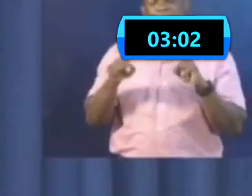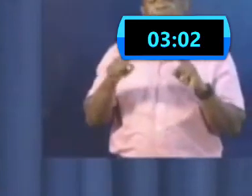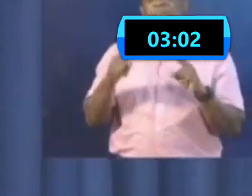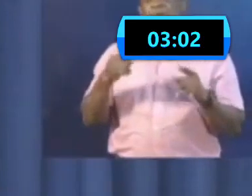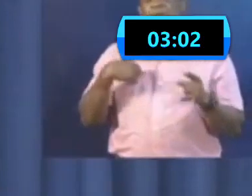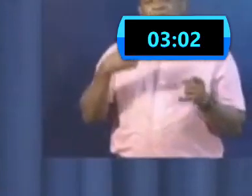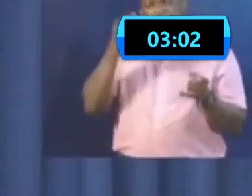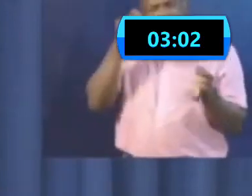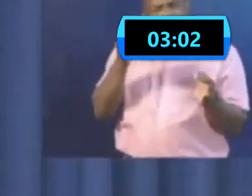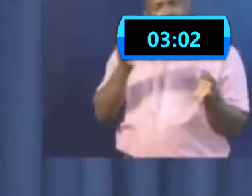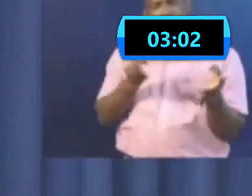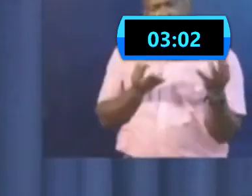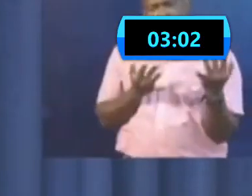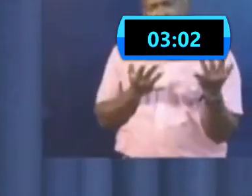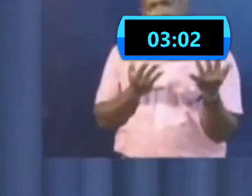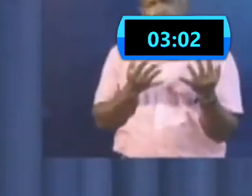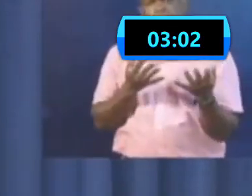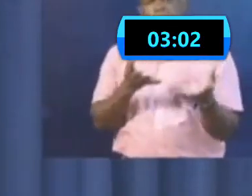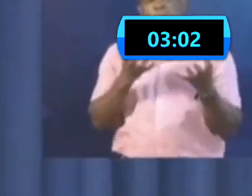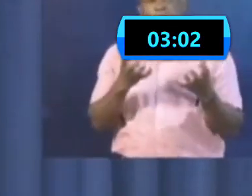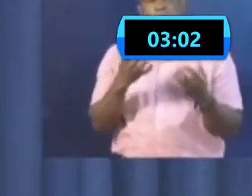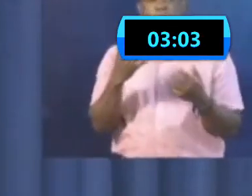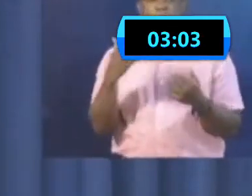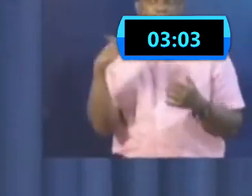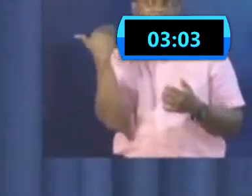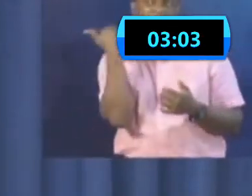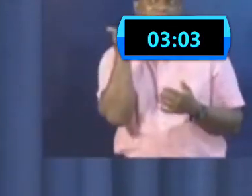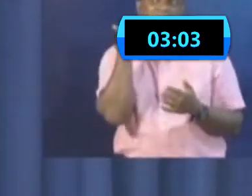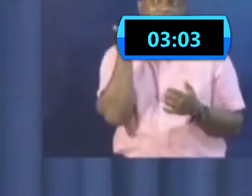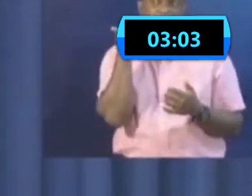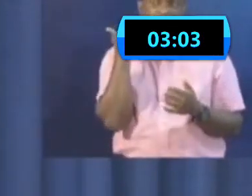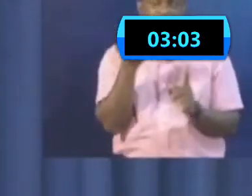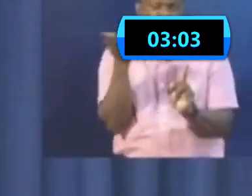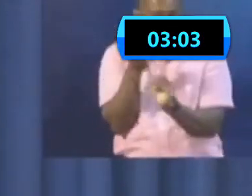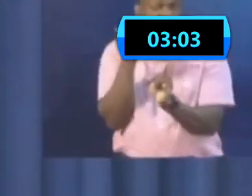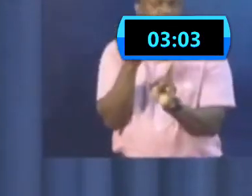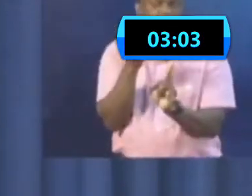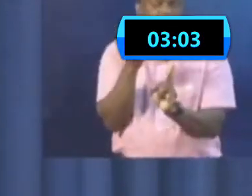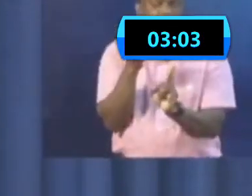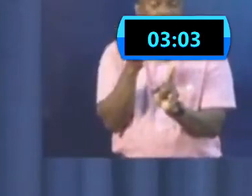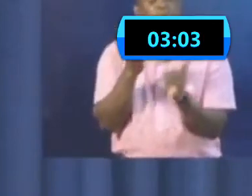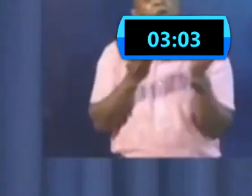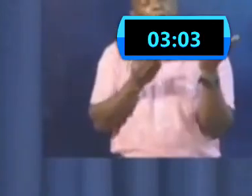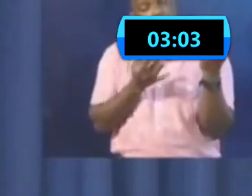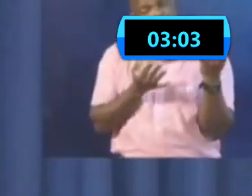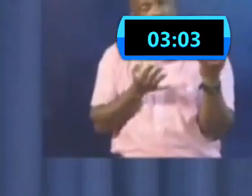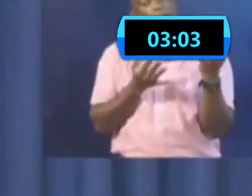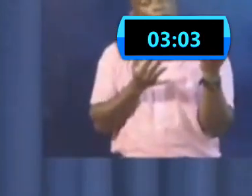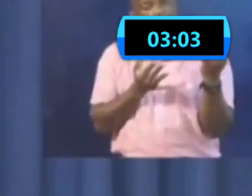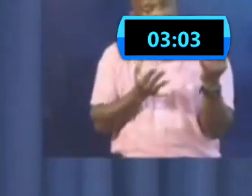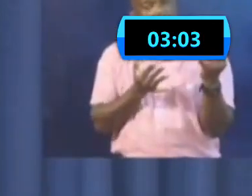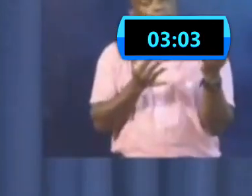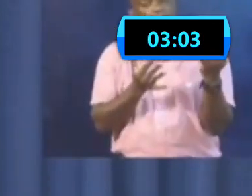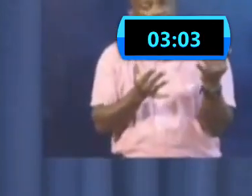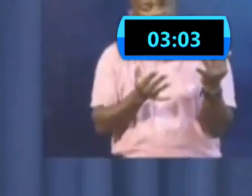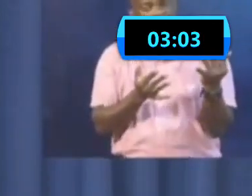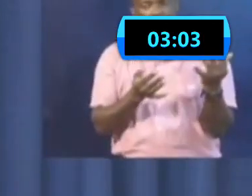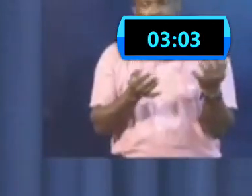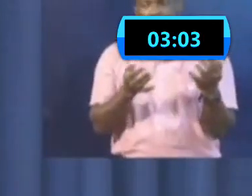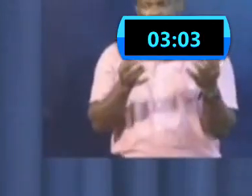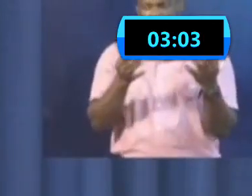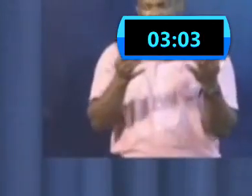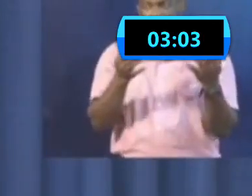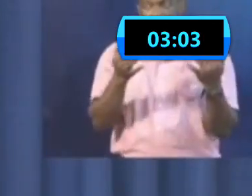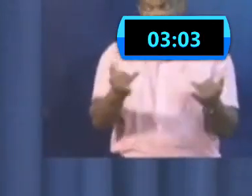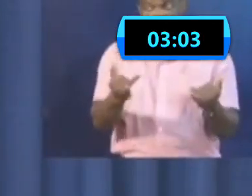I I know that the position being put to me was not one that was without basis. It